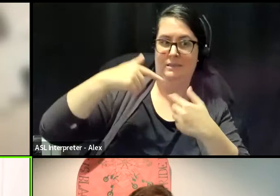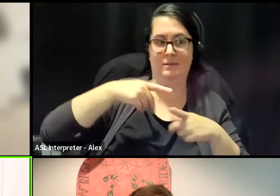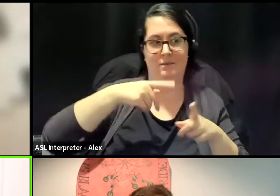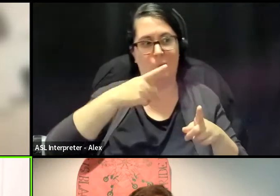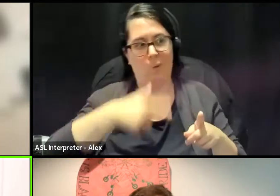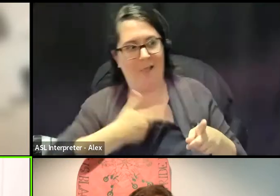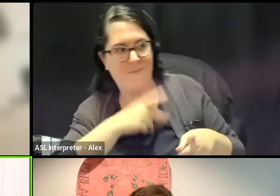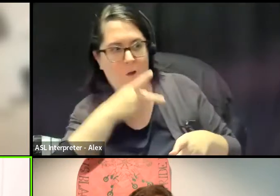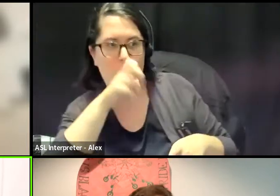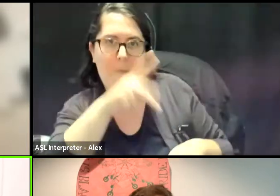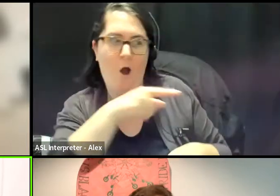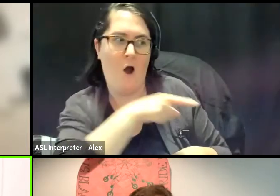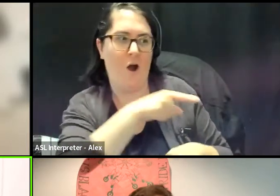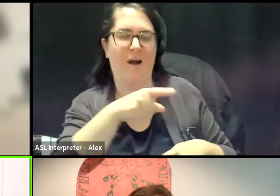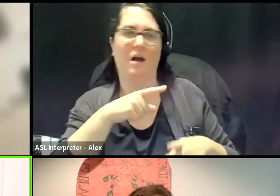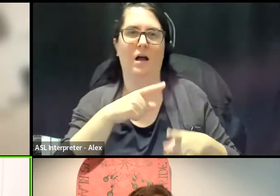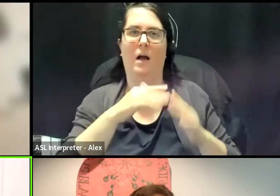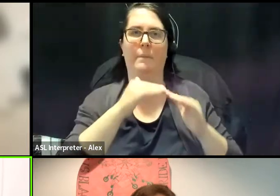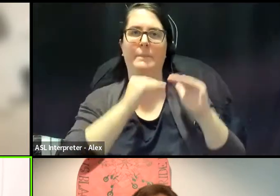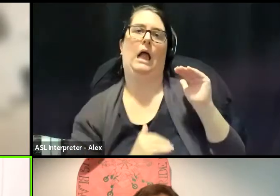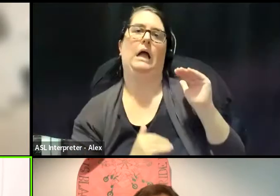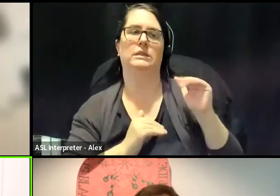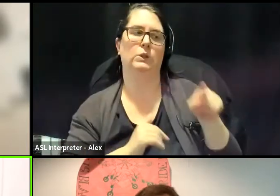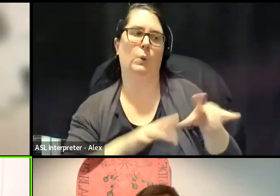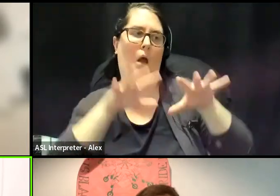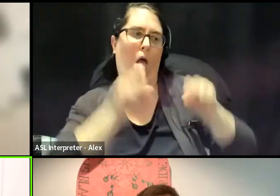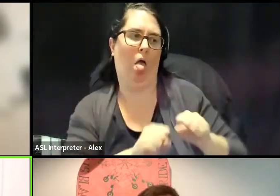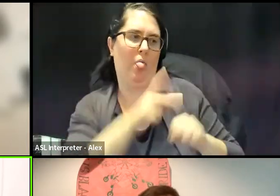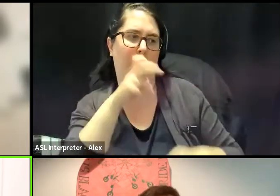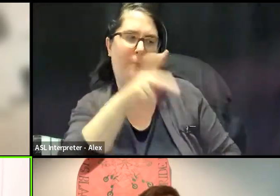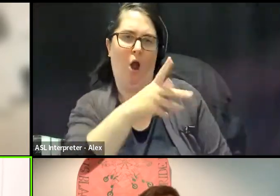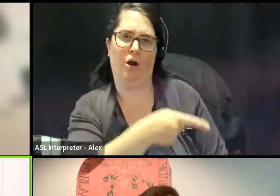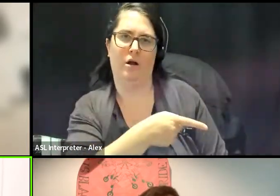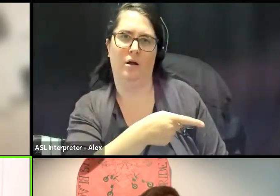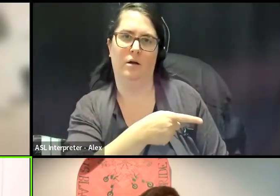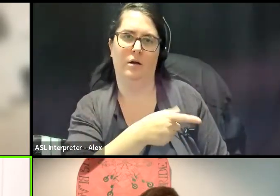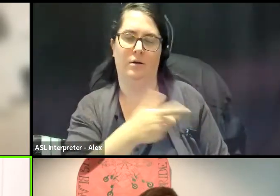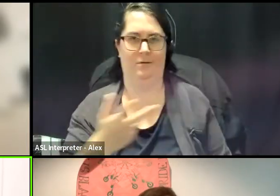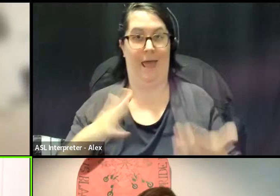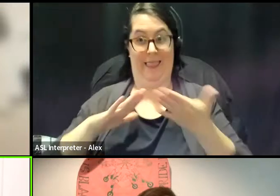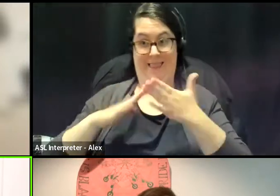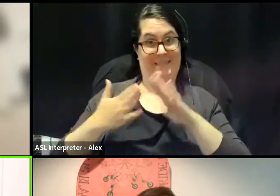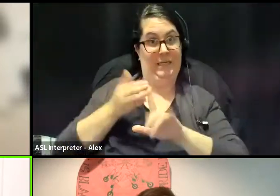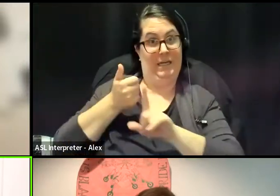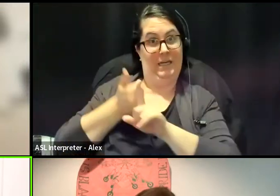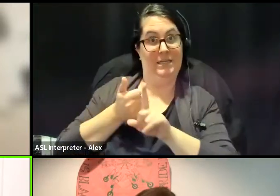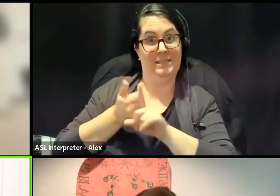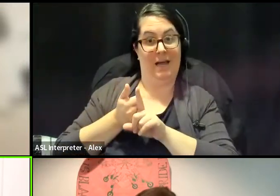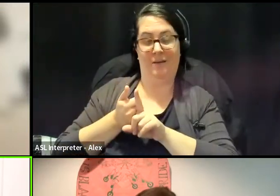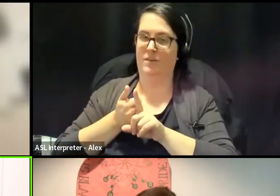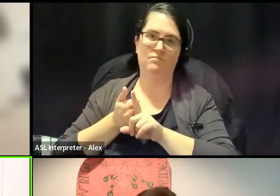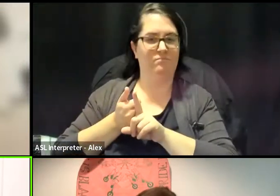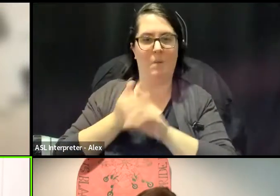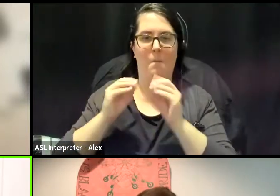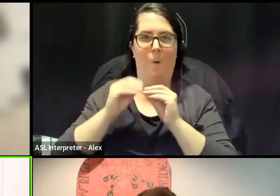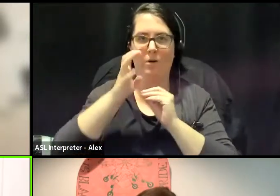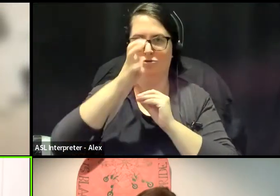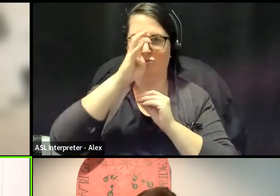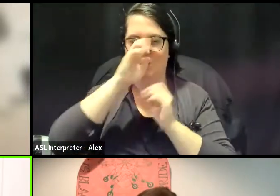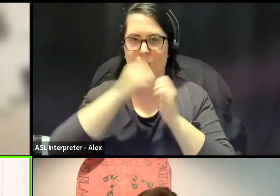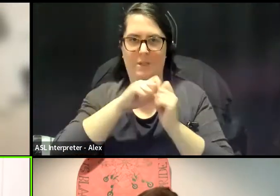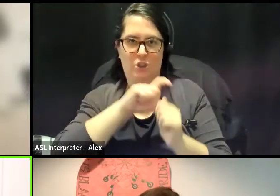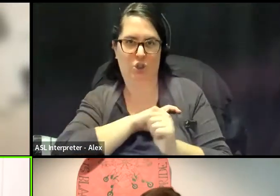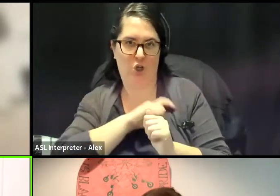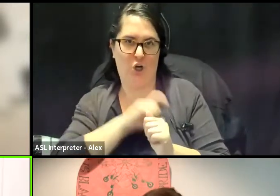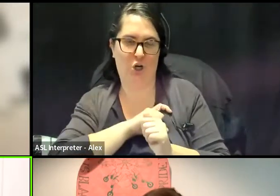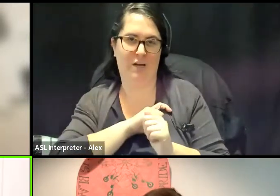parks as invaders of those parks. We see the city clamping down through securitization